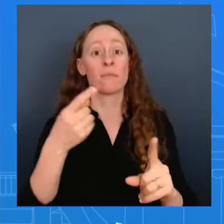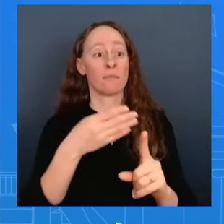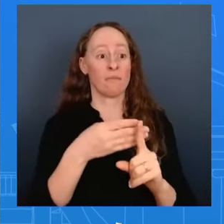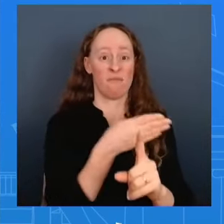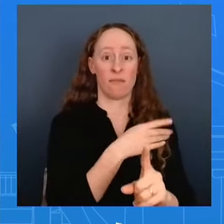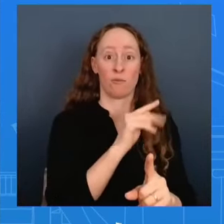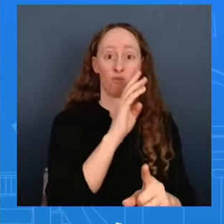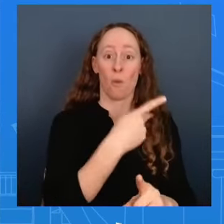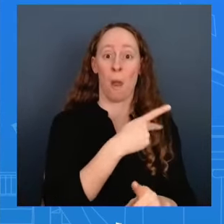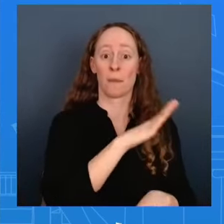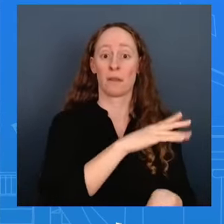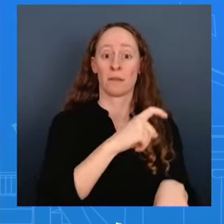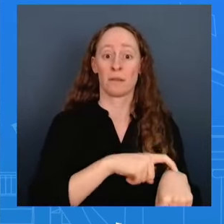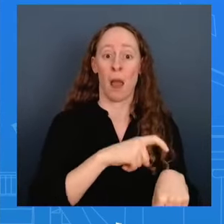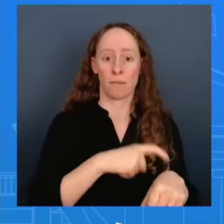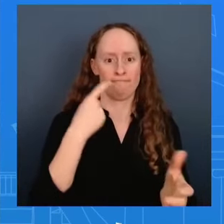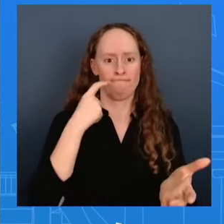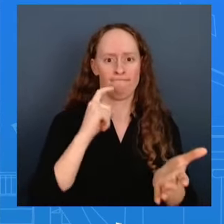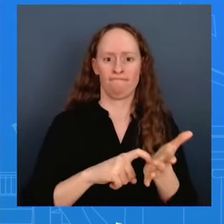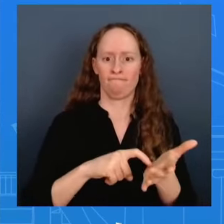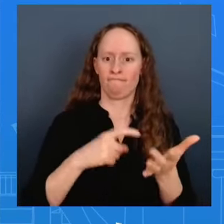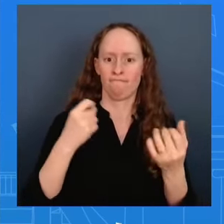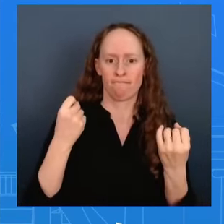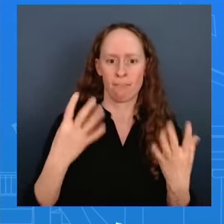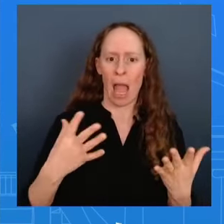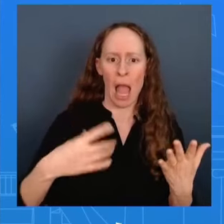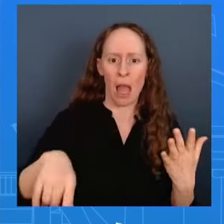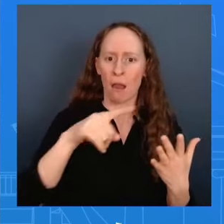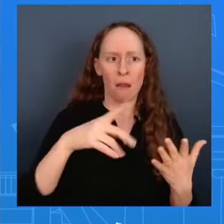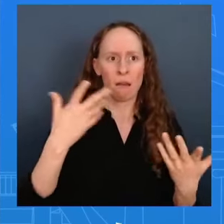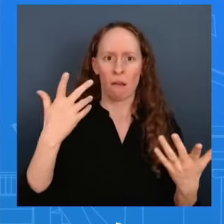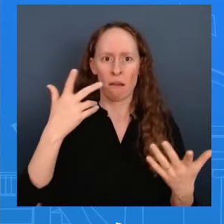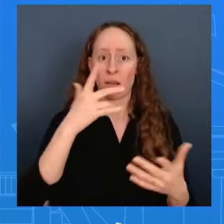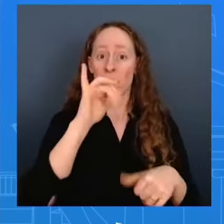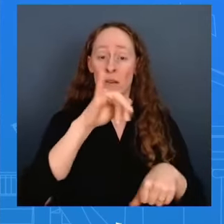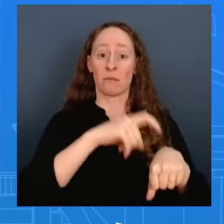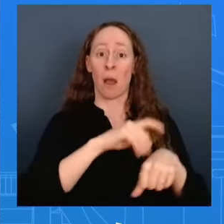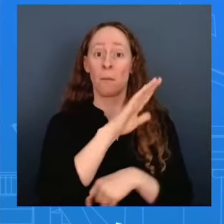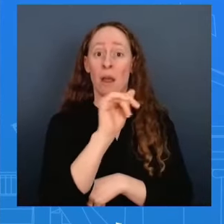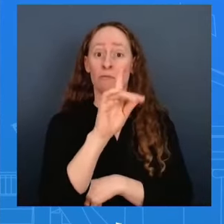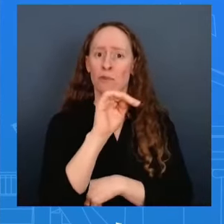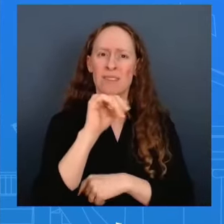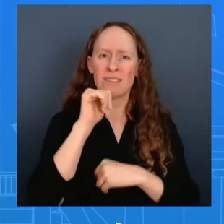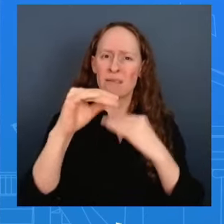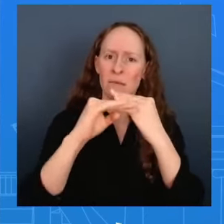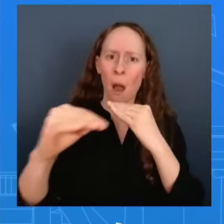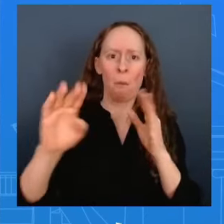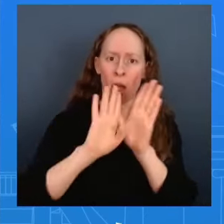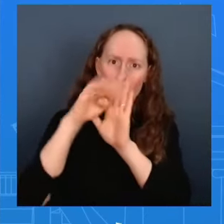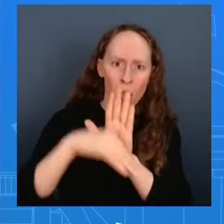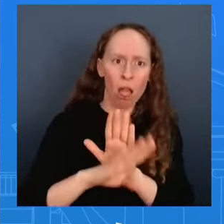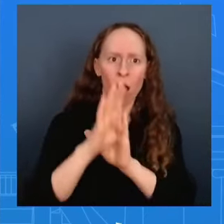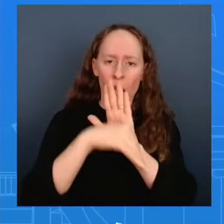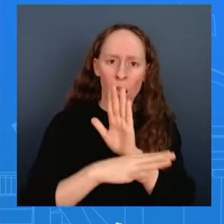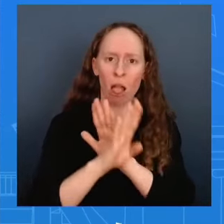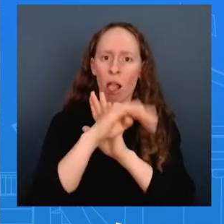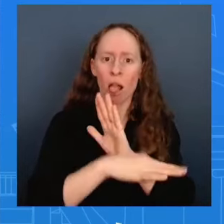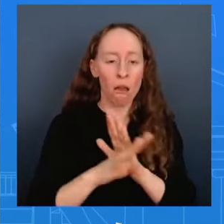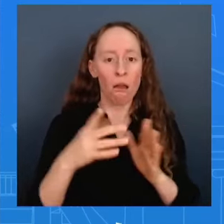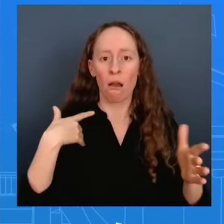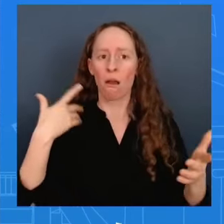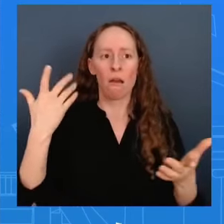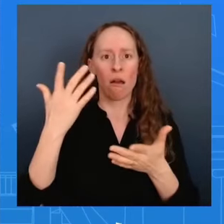unpredictability that it created and the uh the escalation that resulted right secondly i think what um